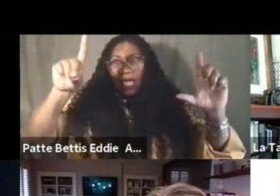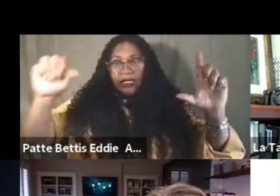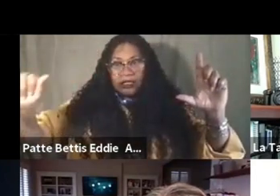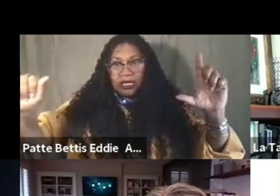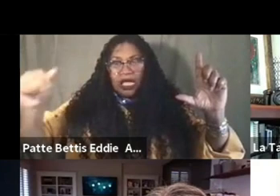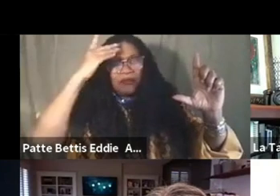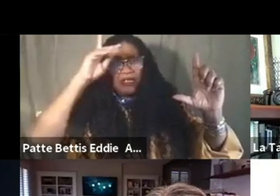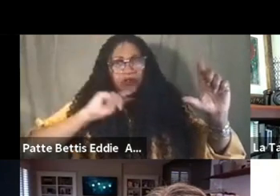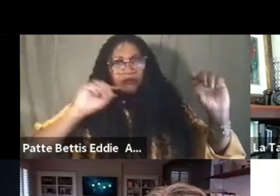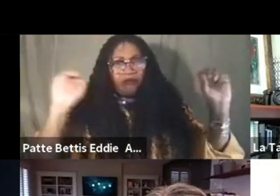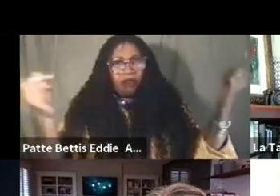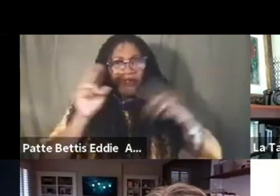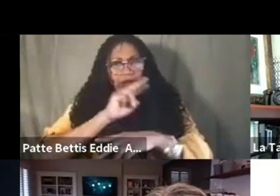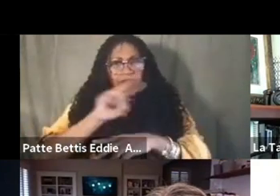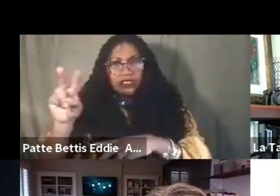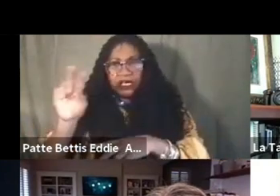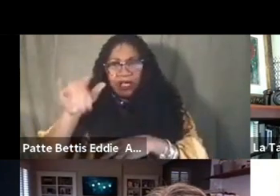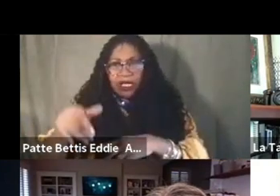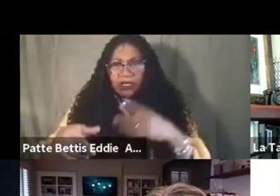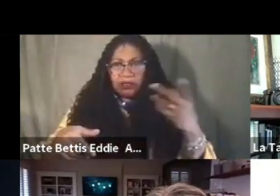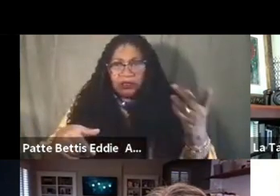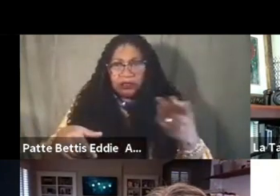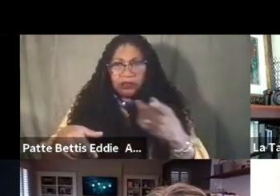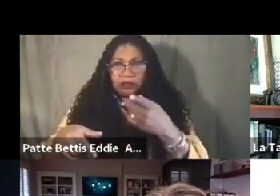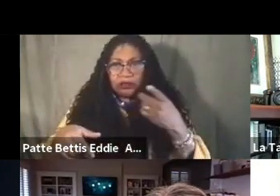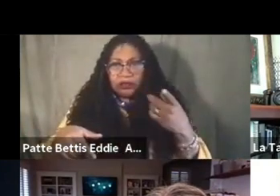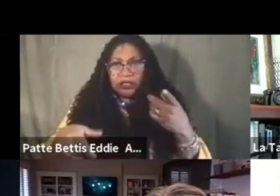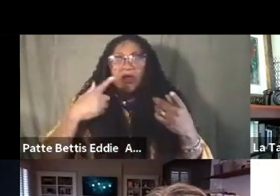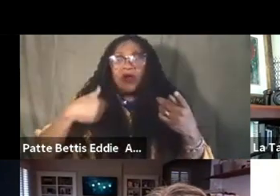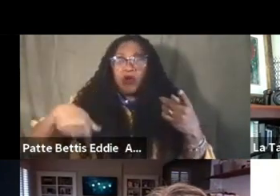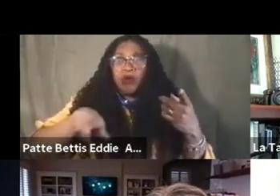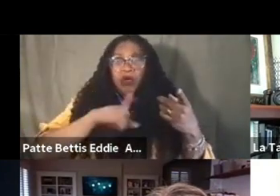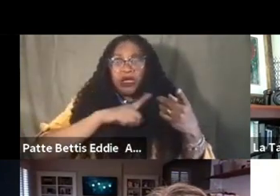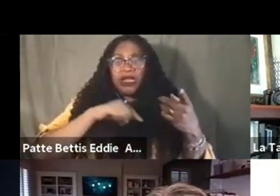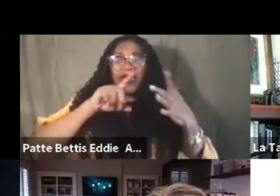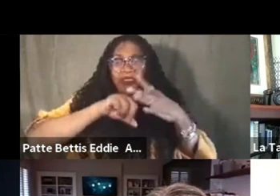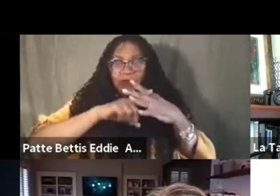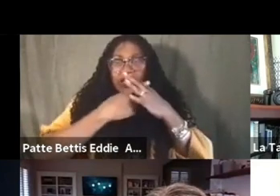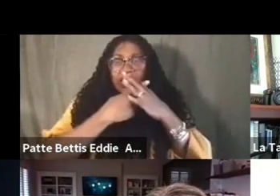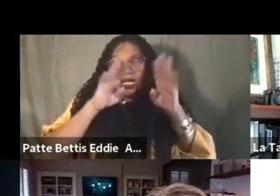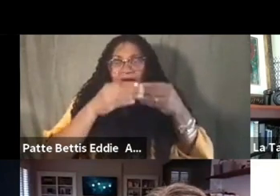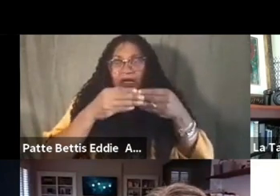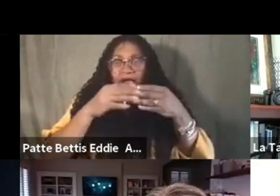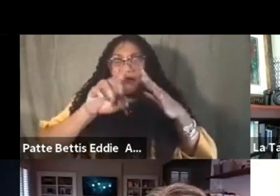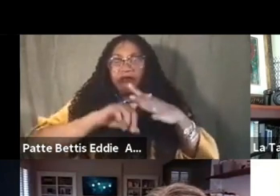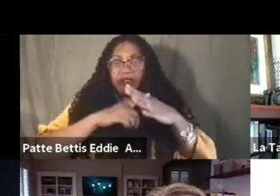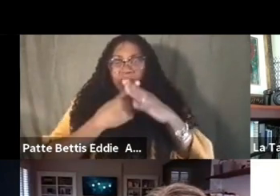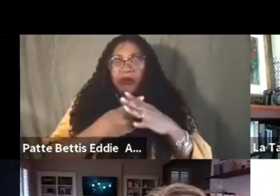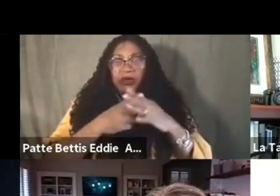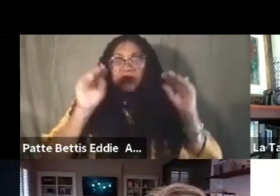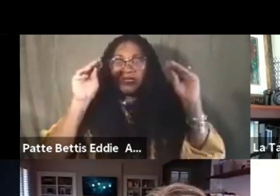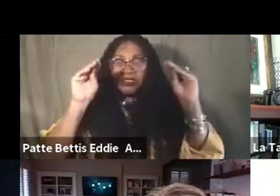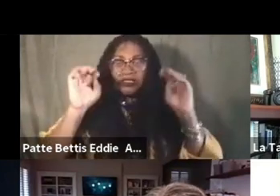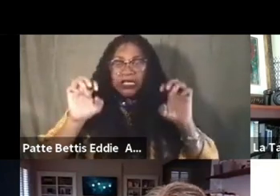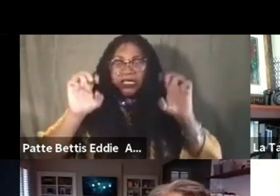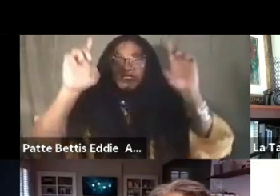that image at all you have yeah we had it at the it's at the beginning of the opening of the teaching today's been